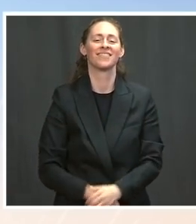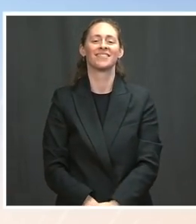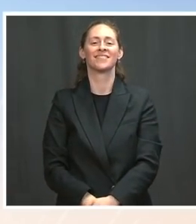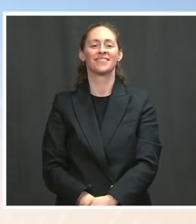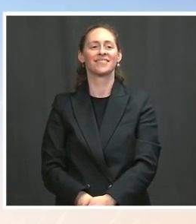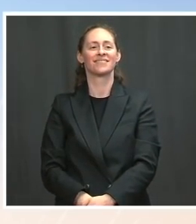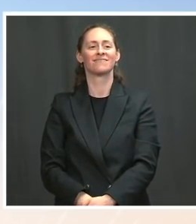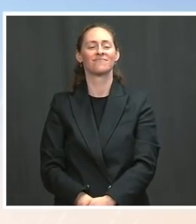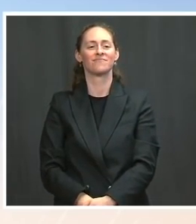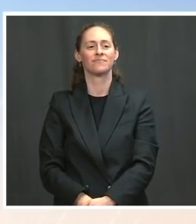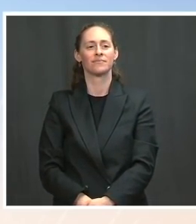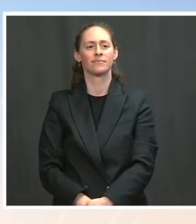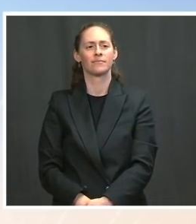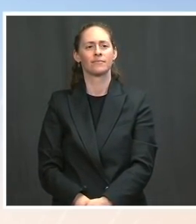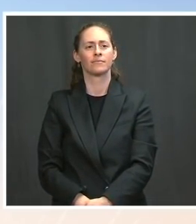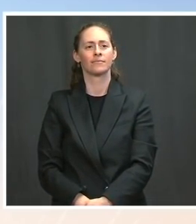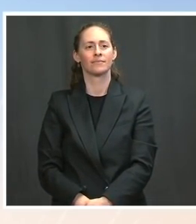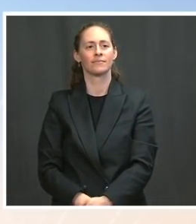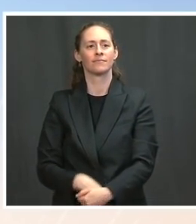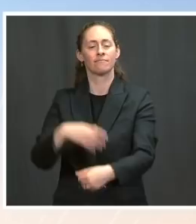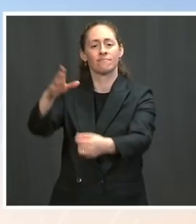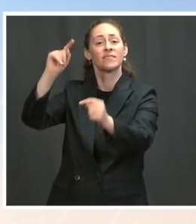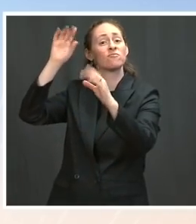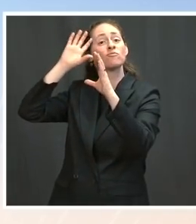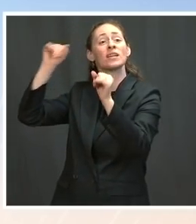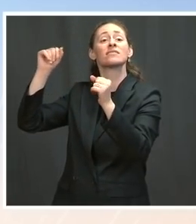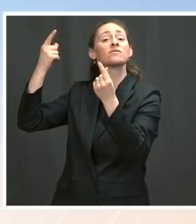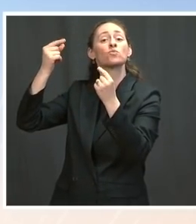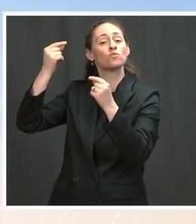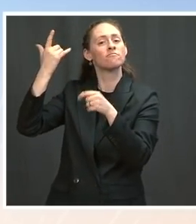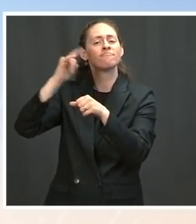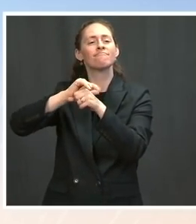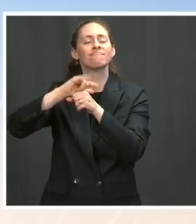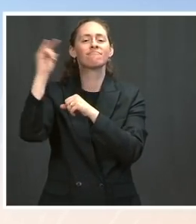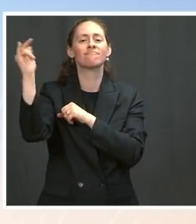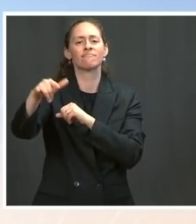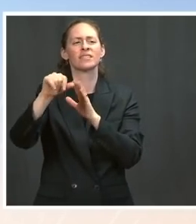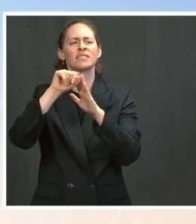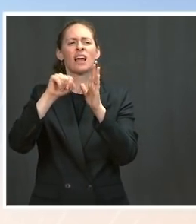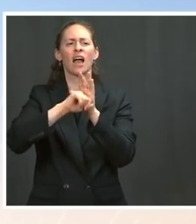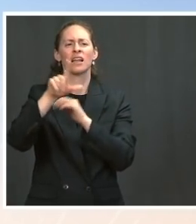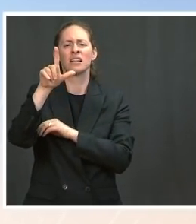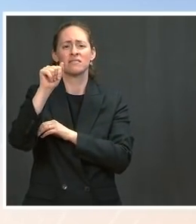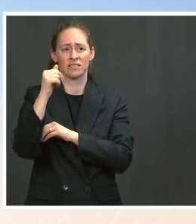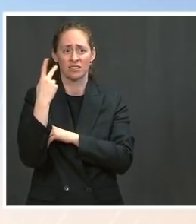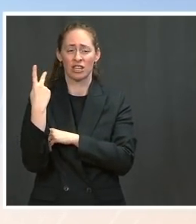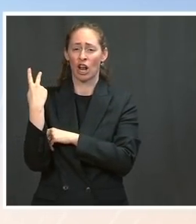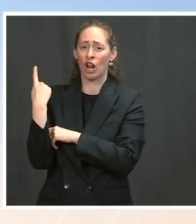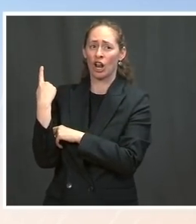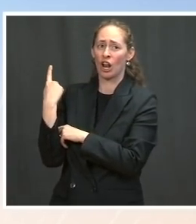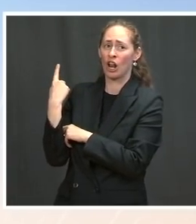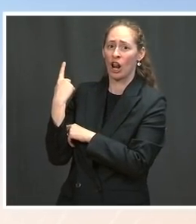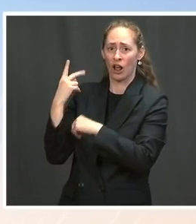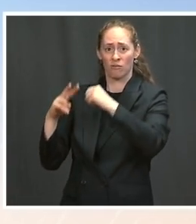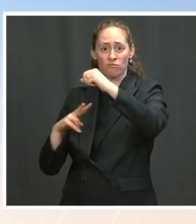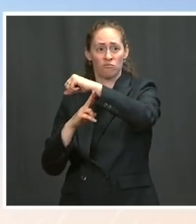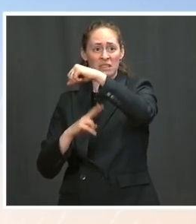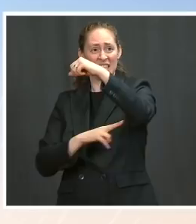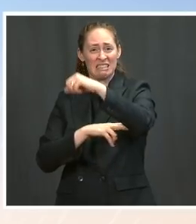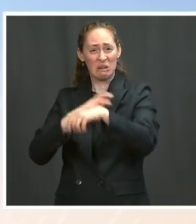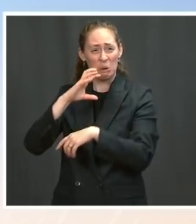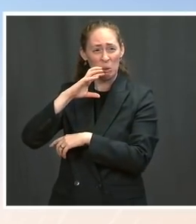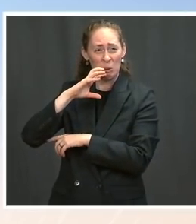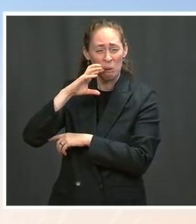to and where the President stood in front of a 70-year-old bridge, one that's 20 years in the making of having upgrades done,